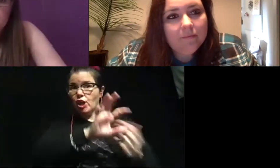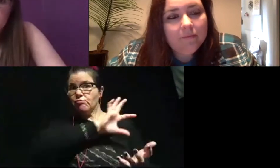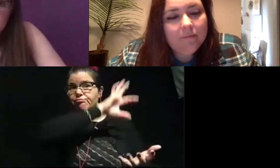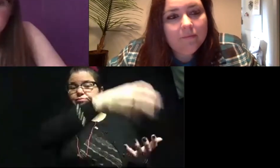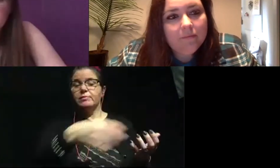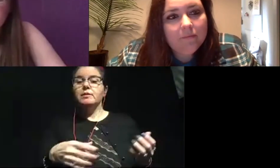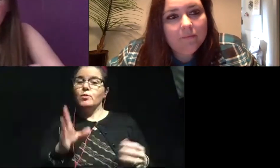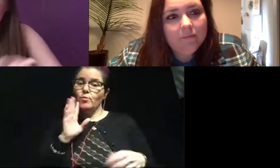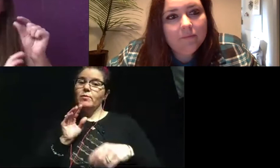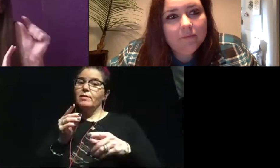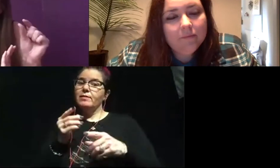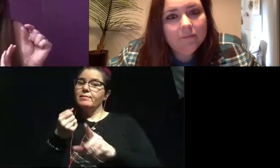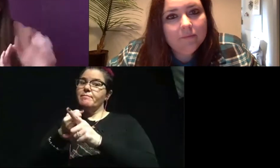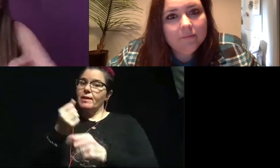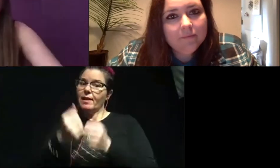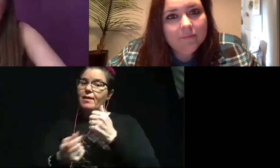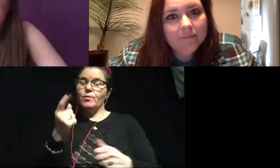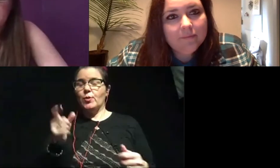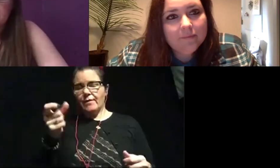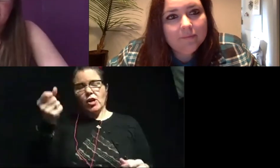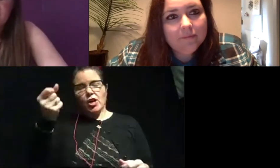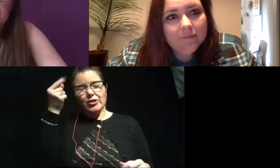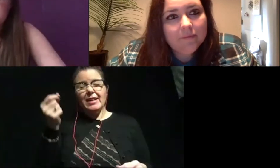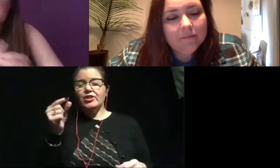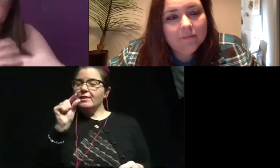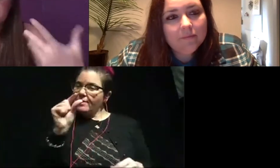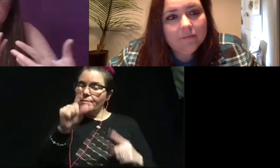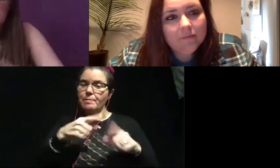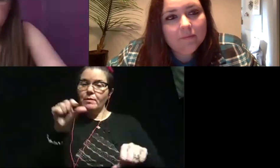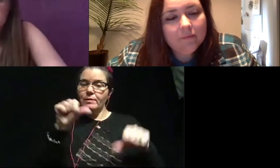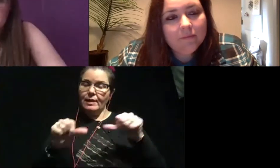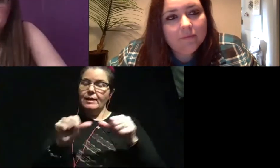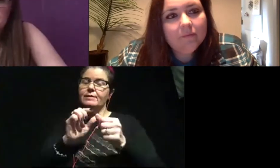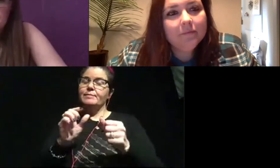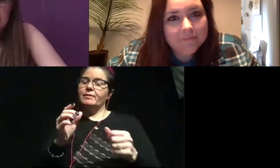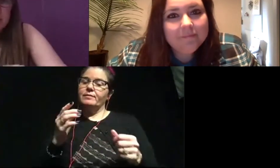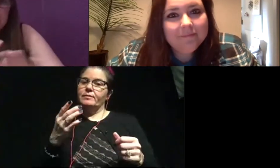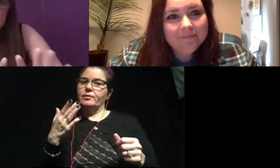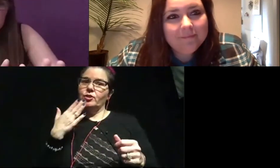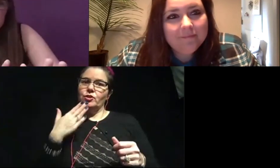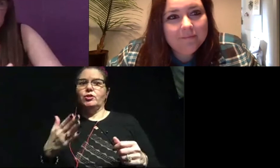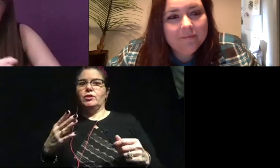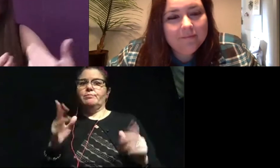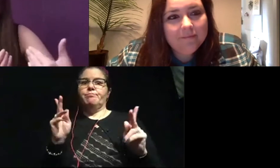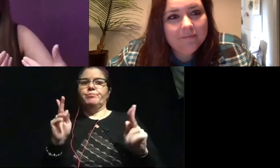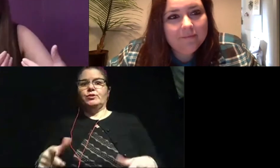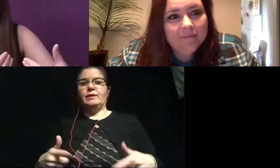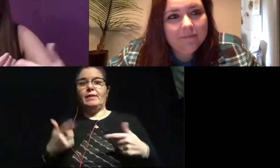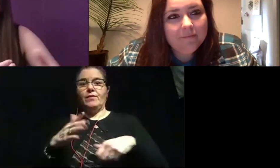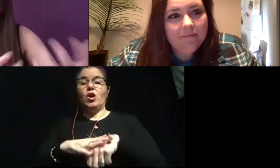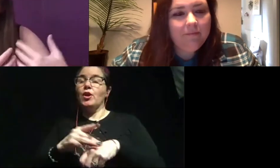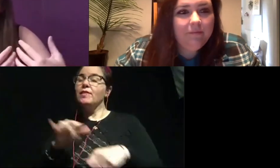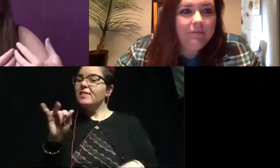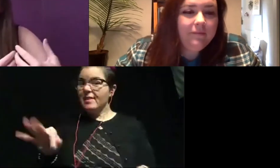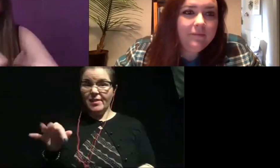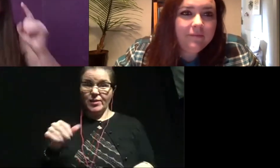So you need to understand even just a little bit about science to be a good citizen of this earth. So even if you don't love it, which I hope you do, and